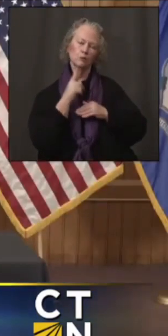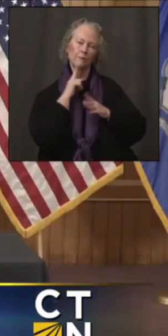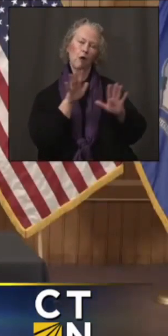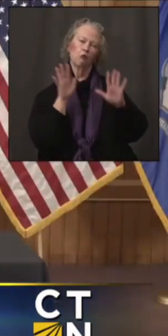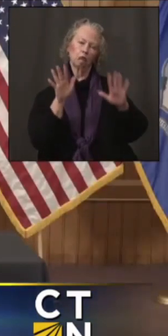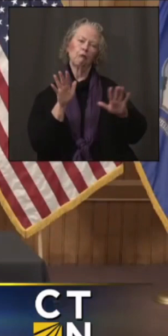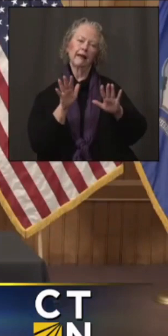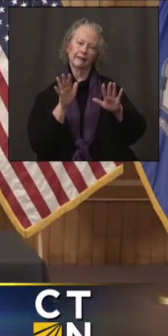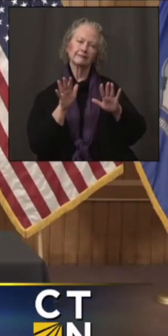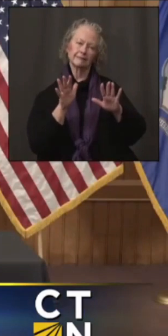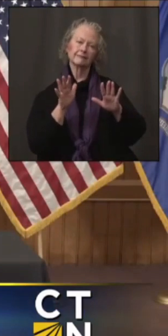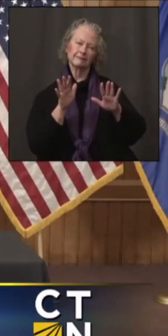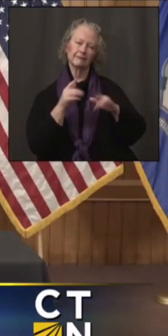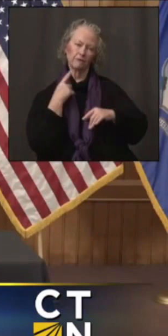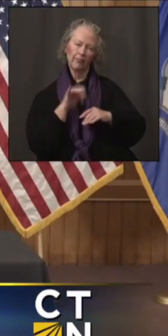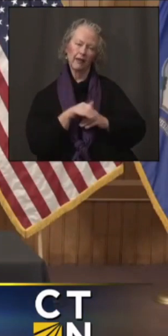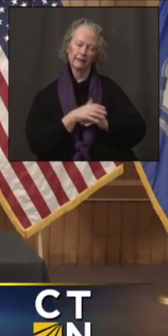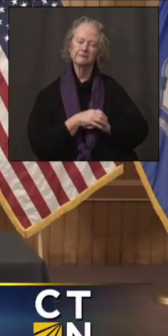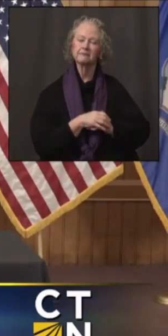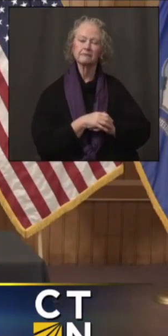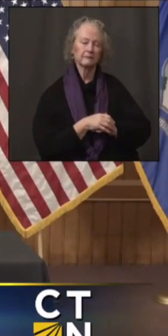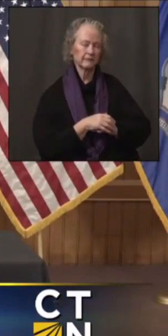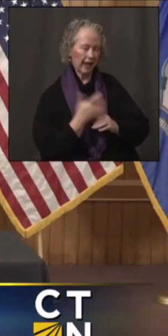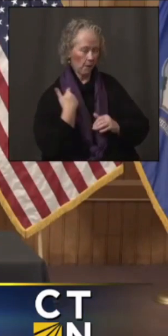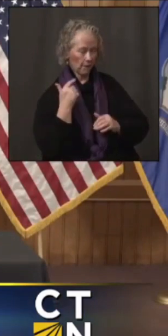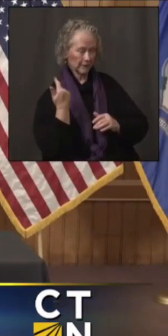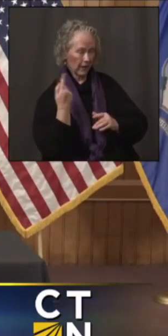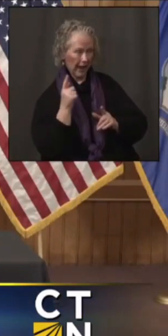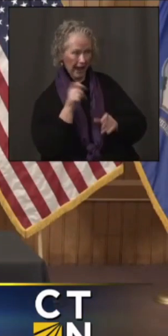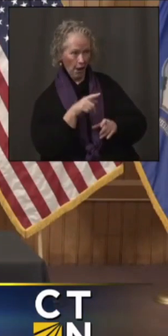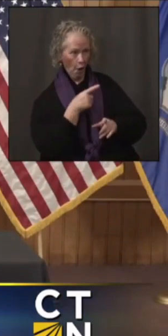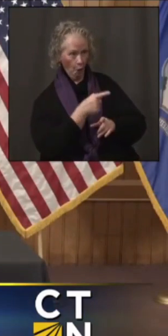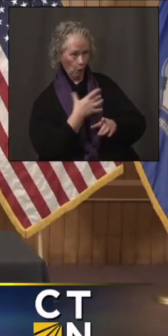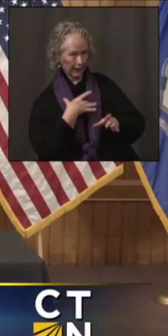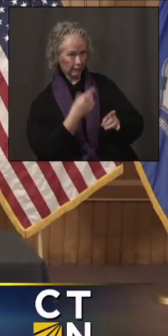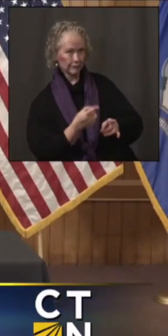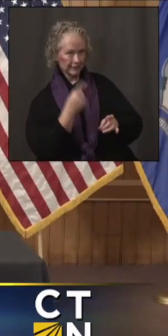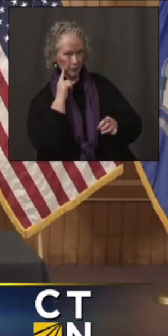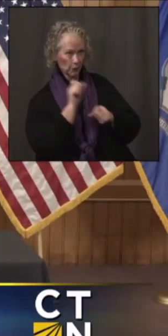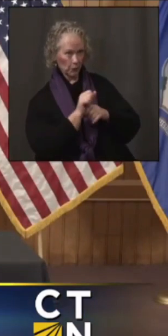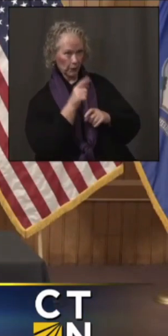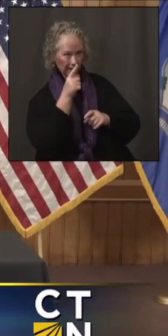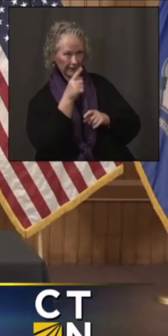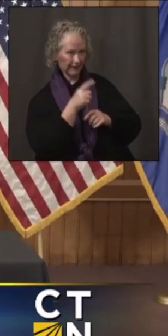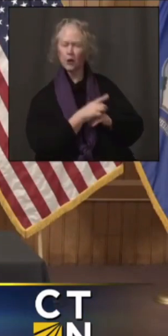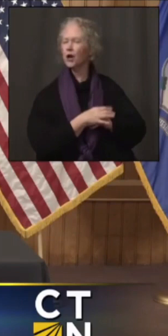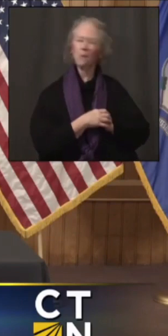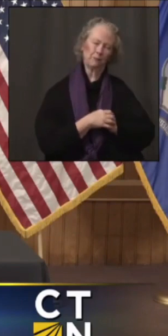Okay. Um, I know you've been asked this before, but are you interested? No.